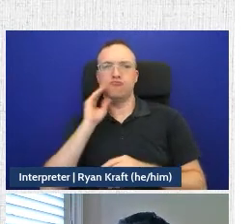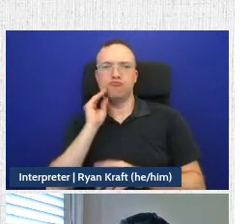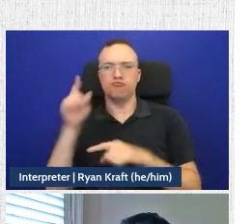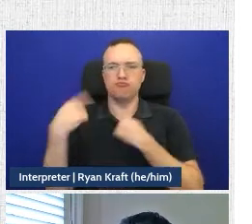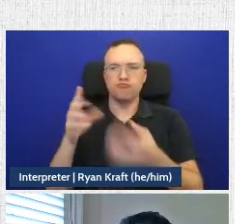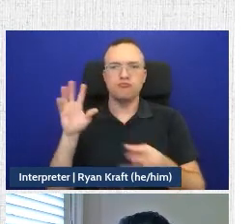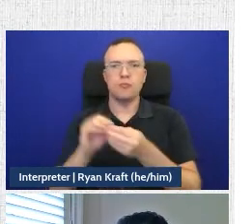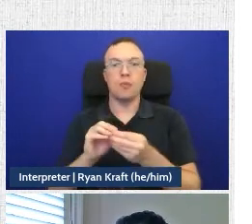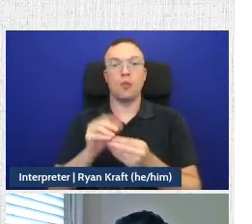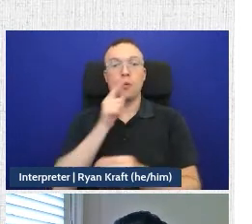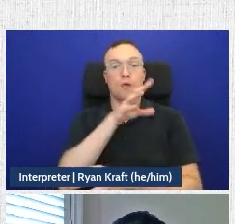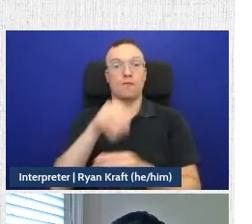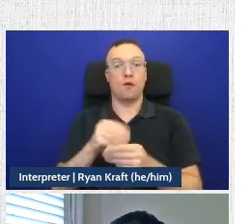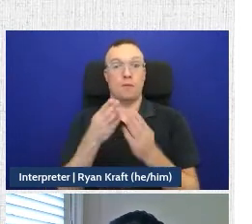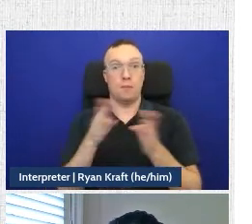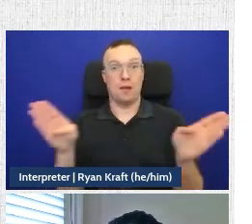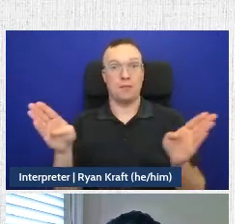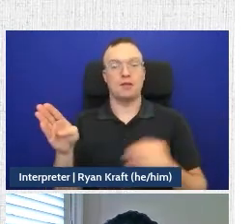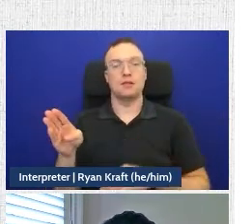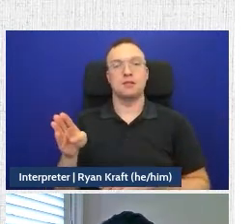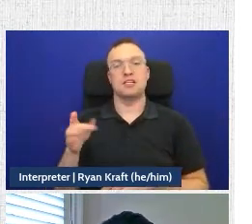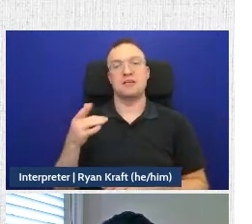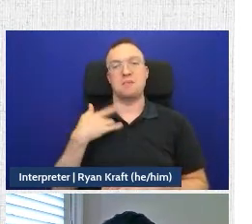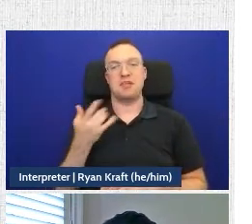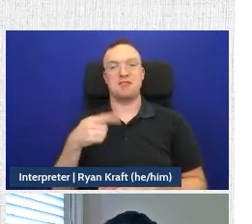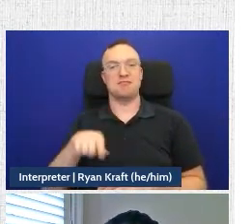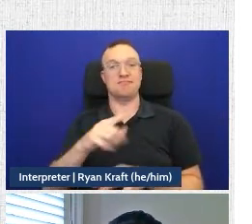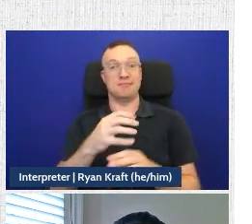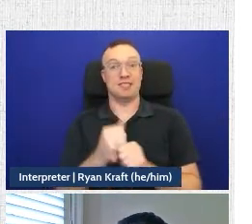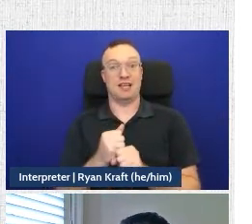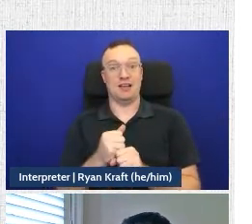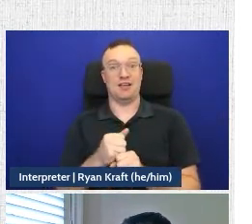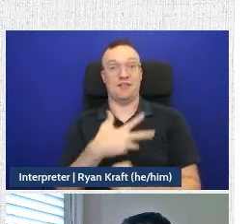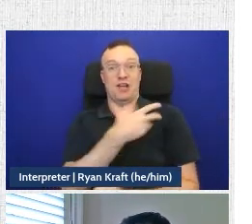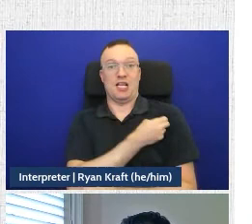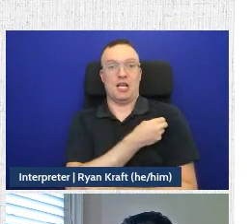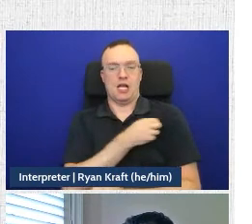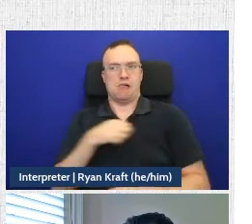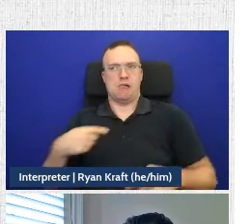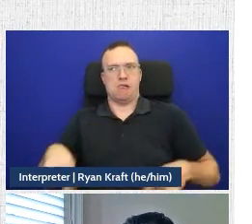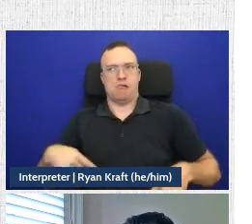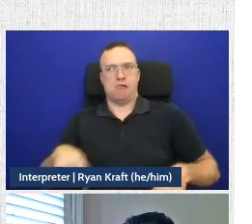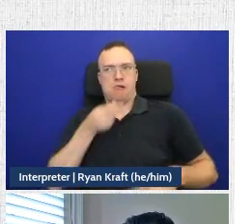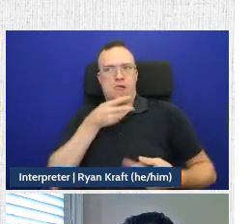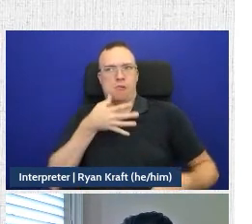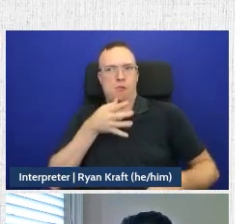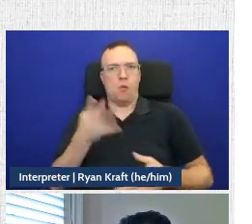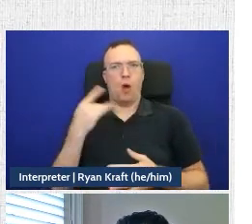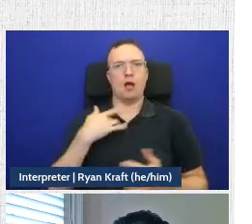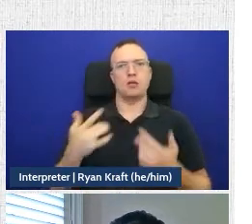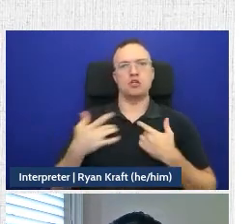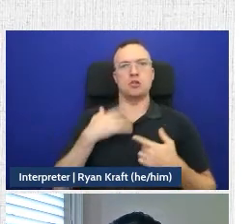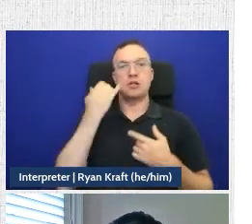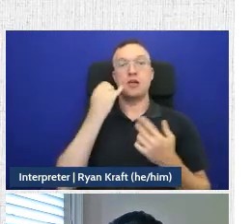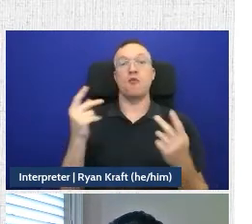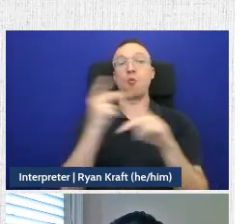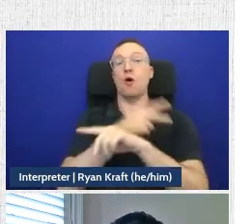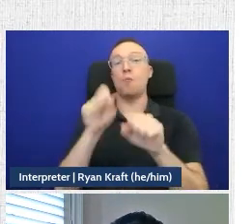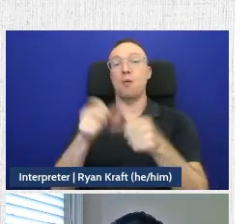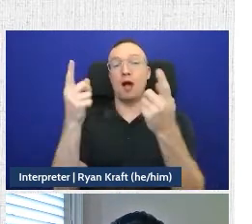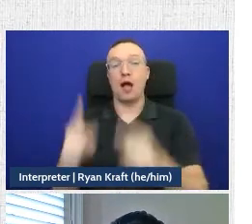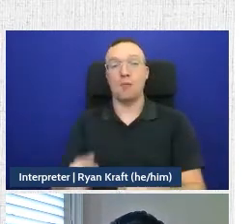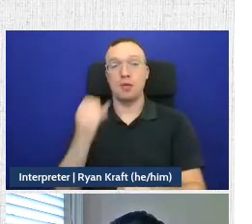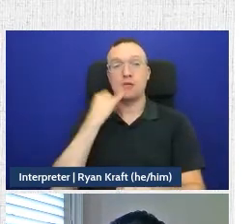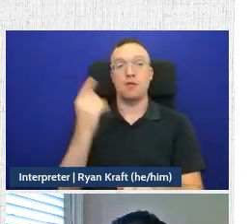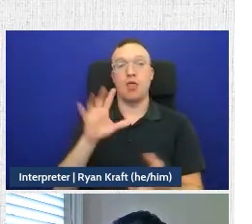members of the public that otherwise would get the vaccine are hesitant to do so because they're worried that in the worst case scenario, if